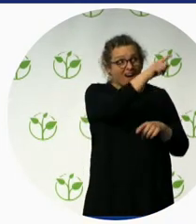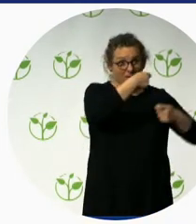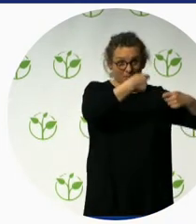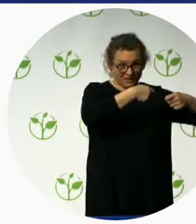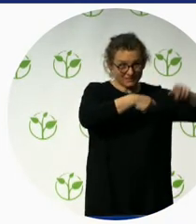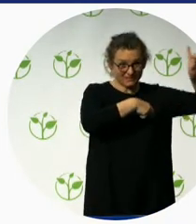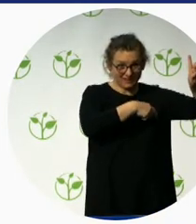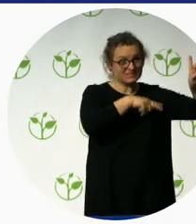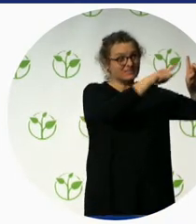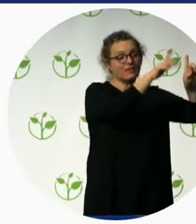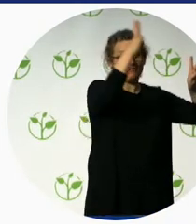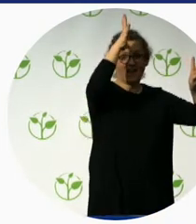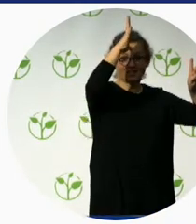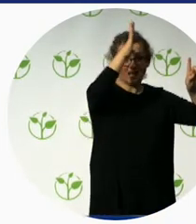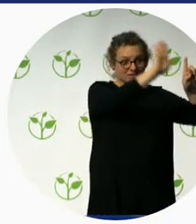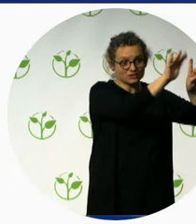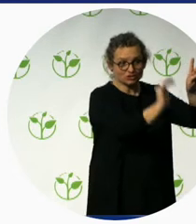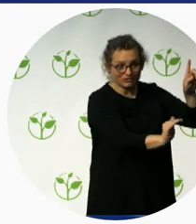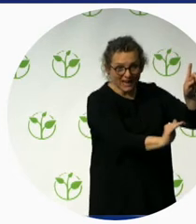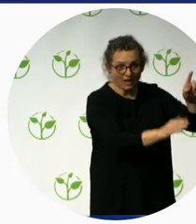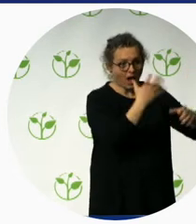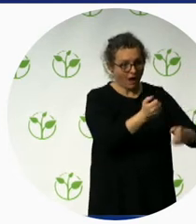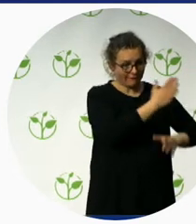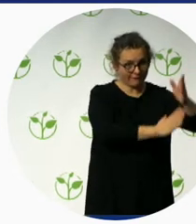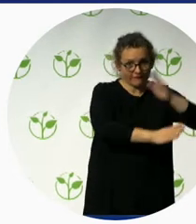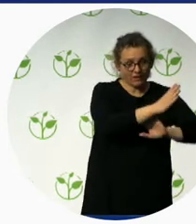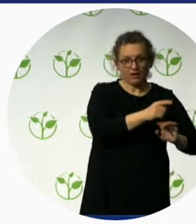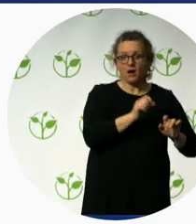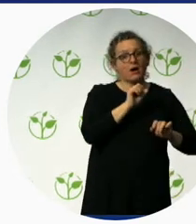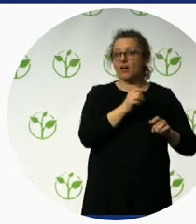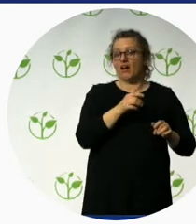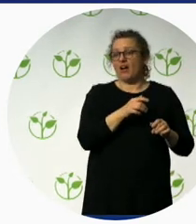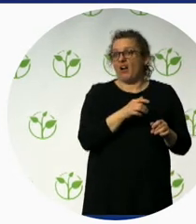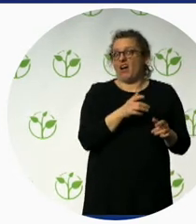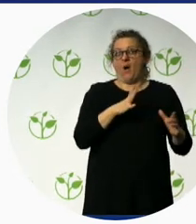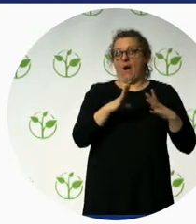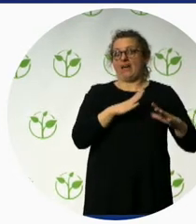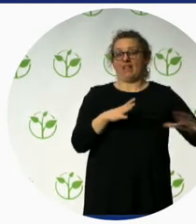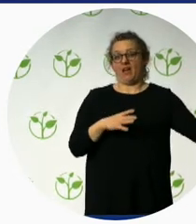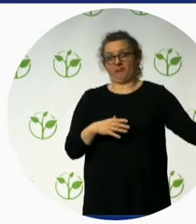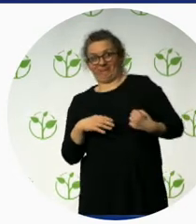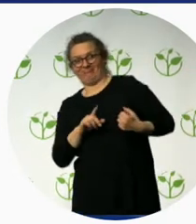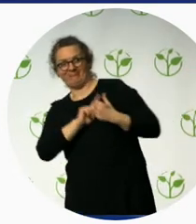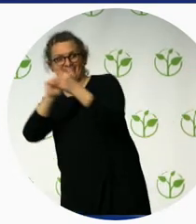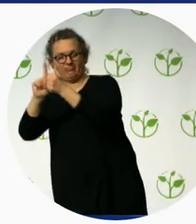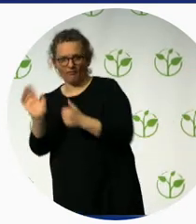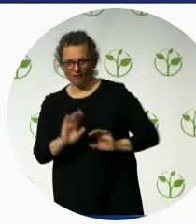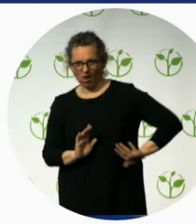people inside this process and is a decision maker in the tourism